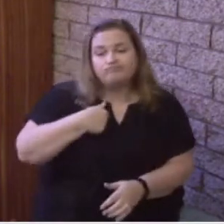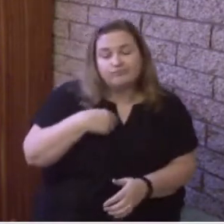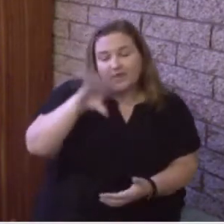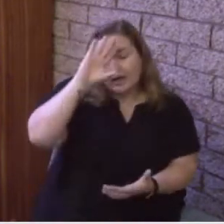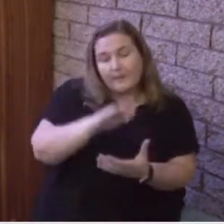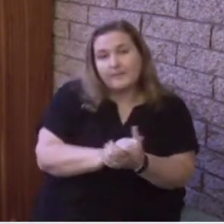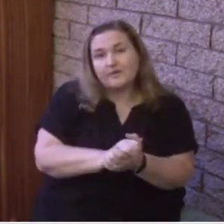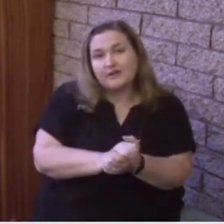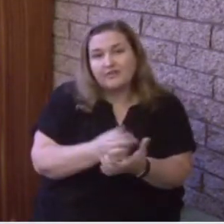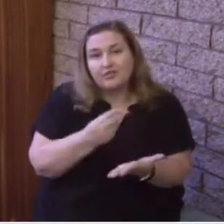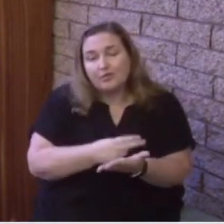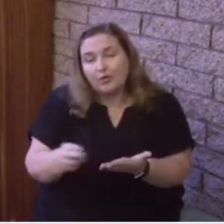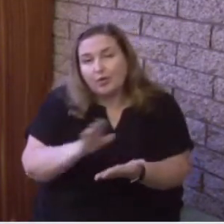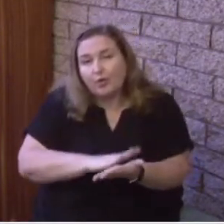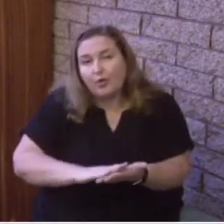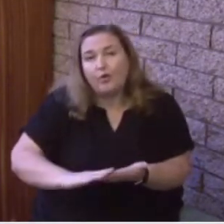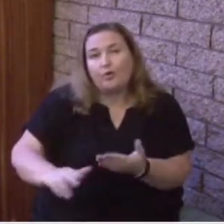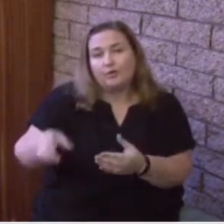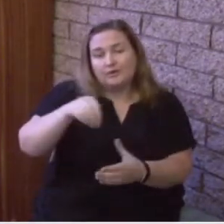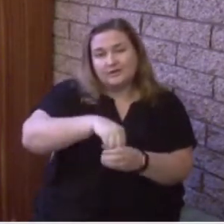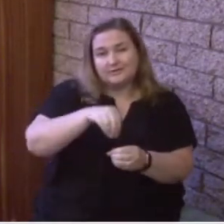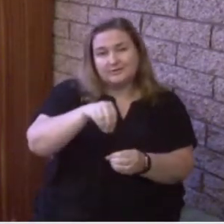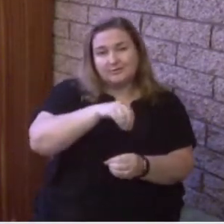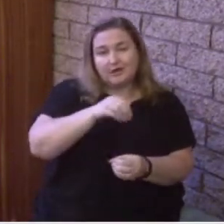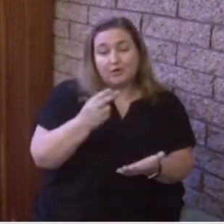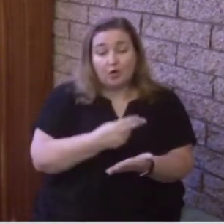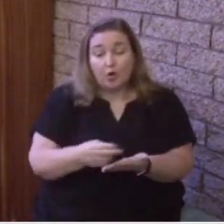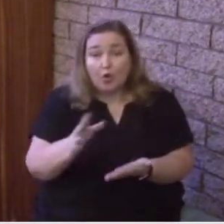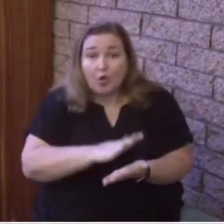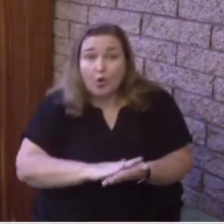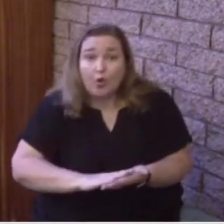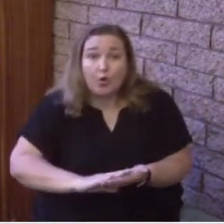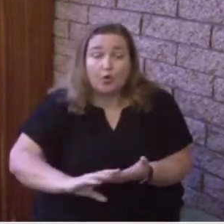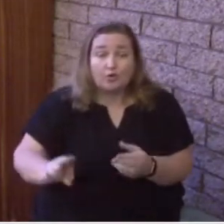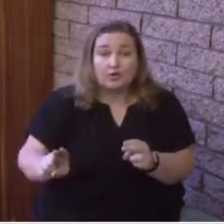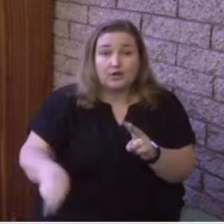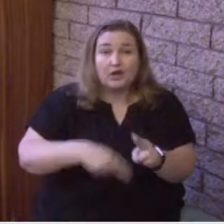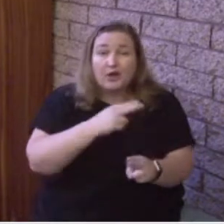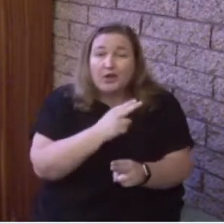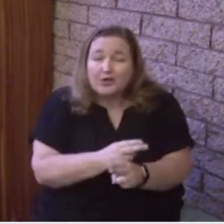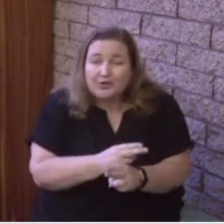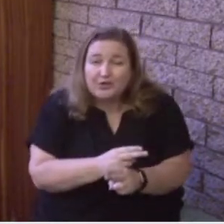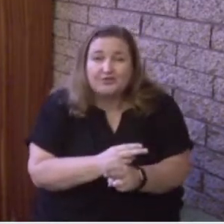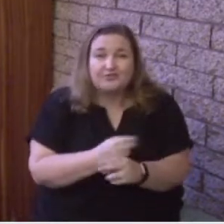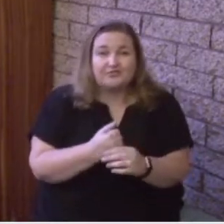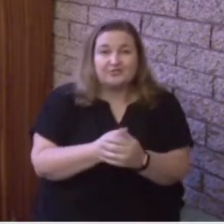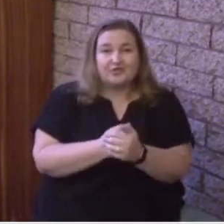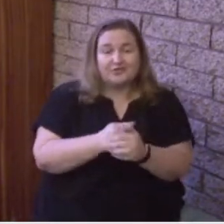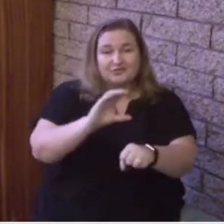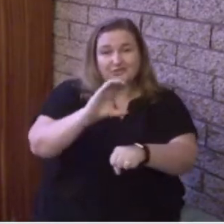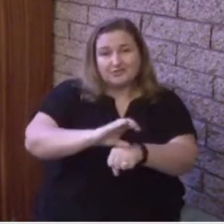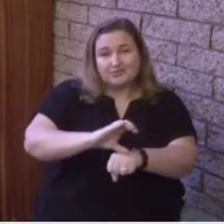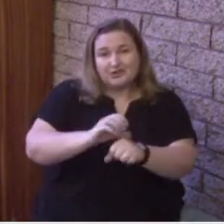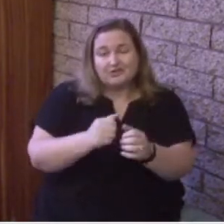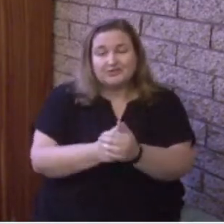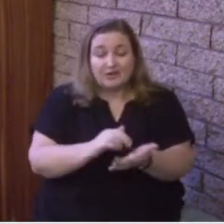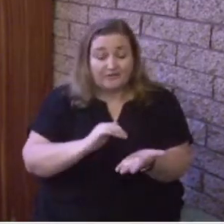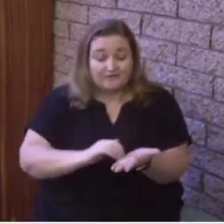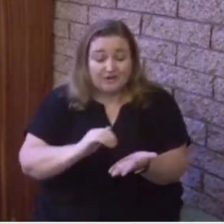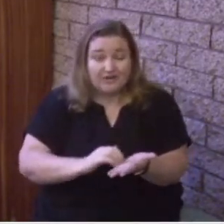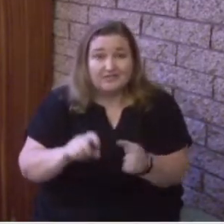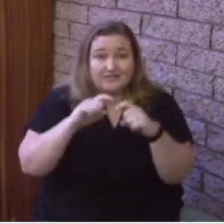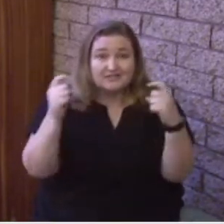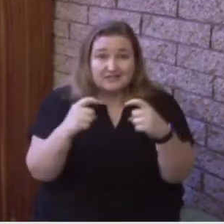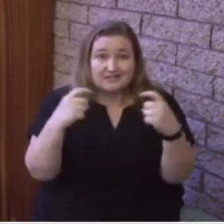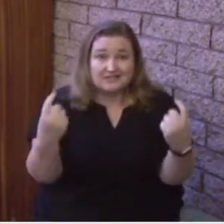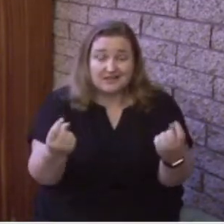Holy Universal Church, the communion of saints, the forgiveness of sins, the resurrection of the body,